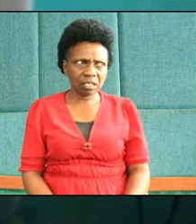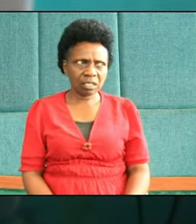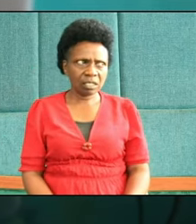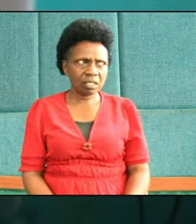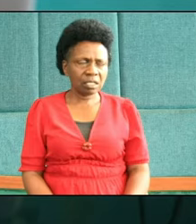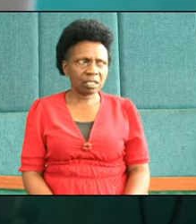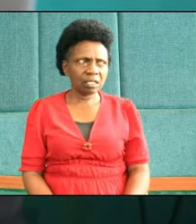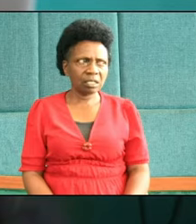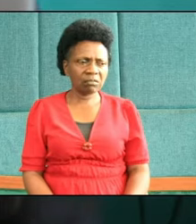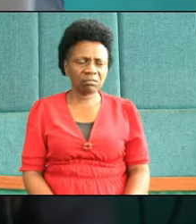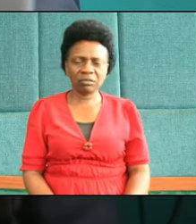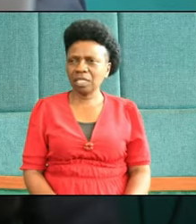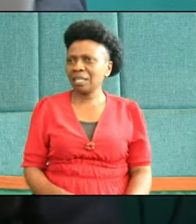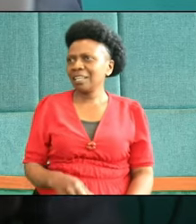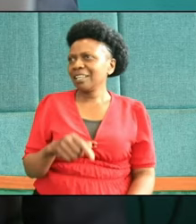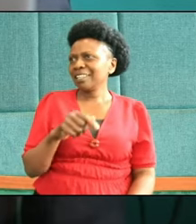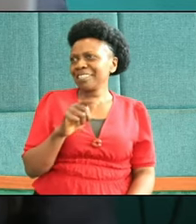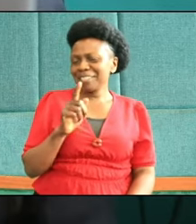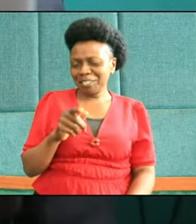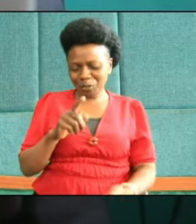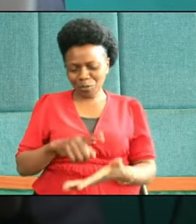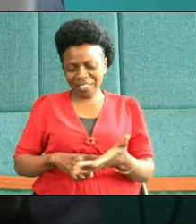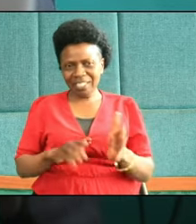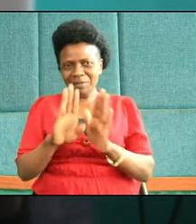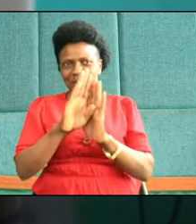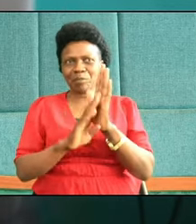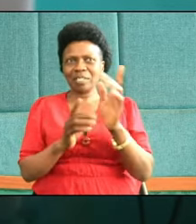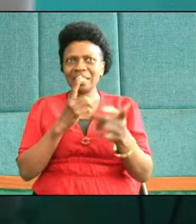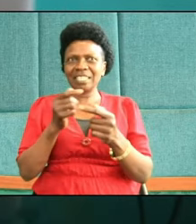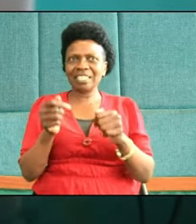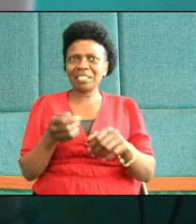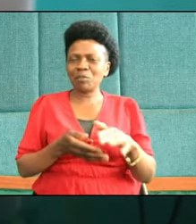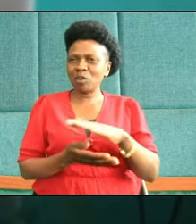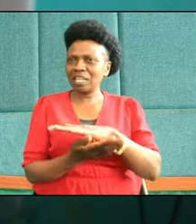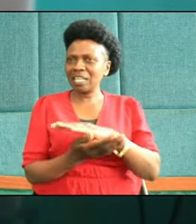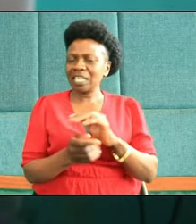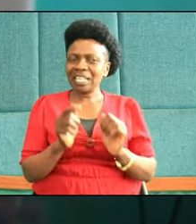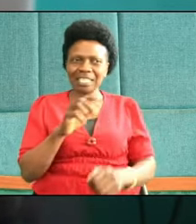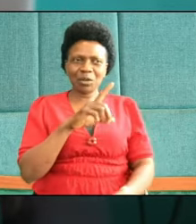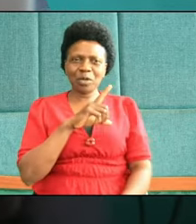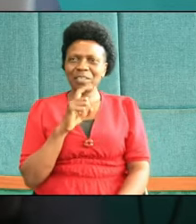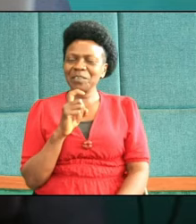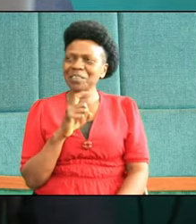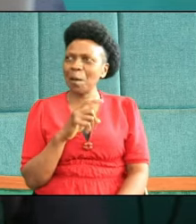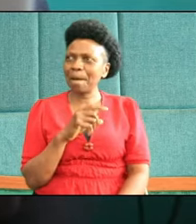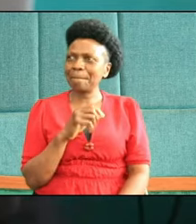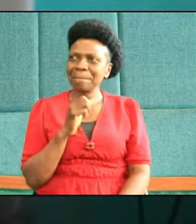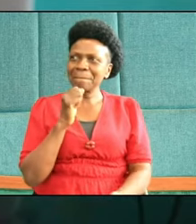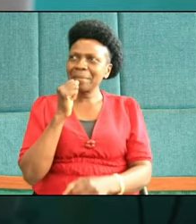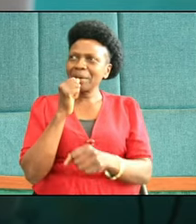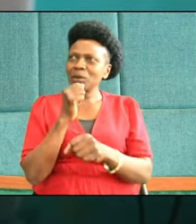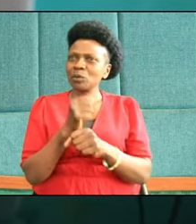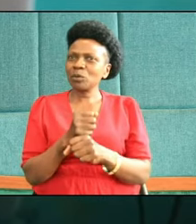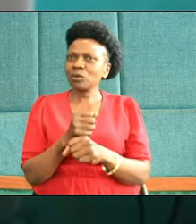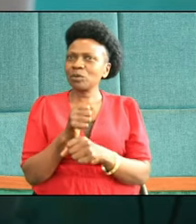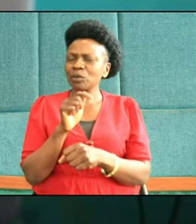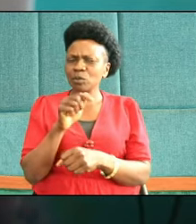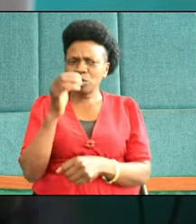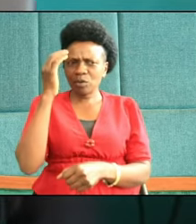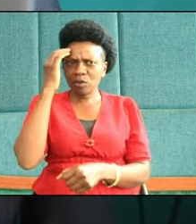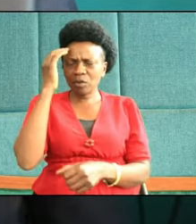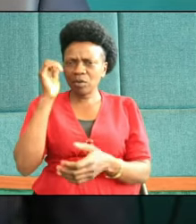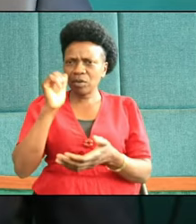This is what the Bible is saying to us this morning. It's a question. Do you not know that